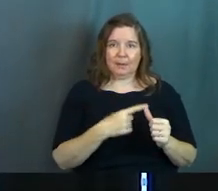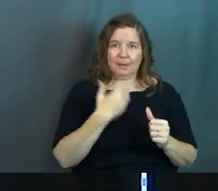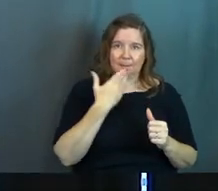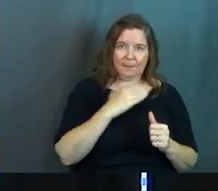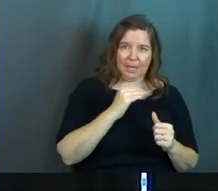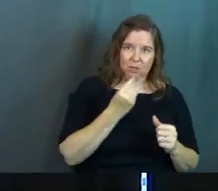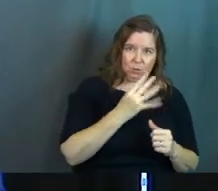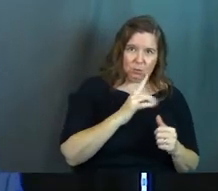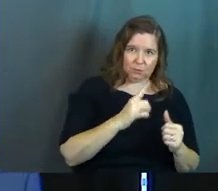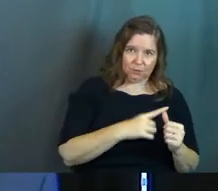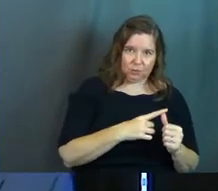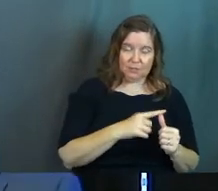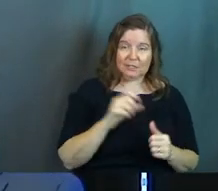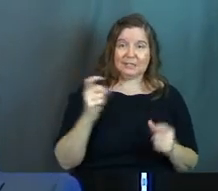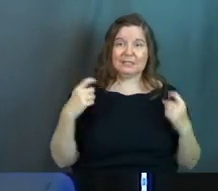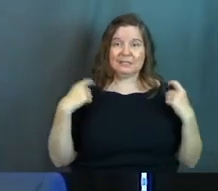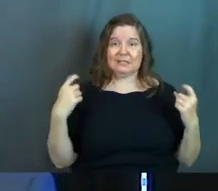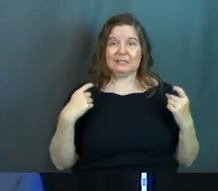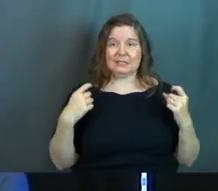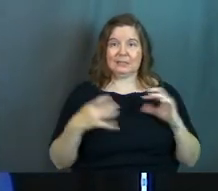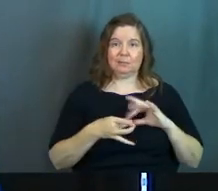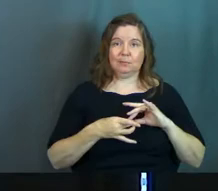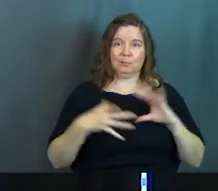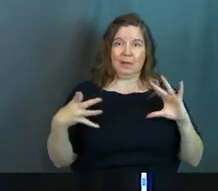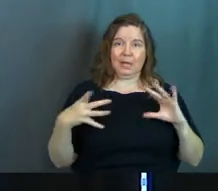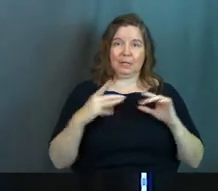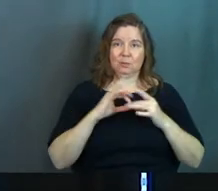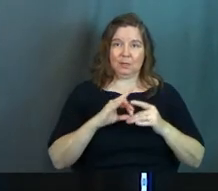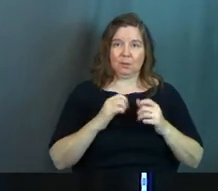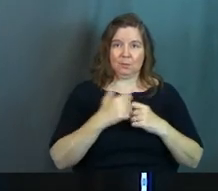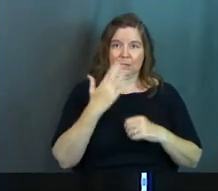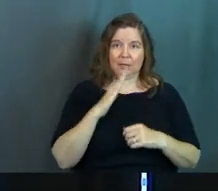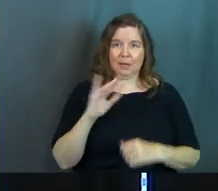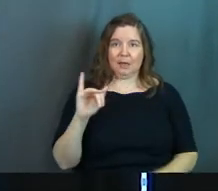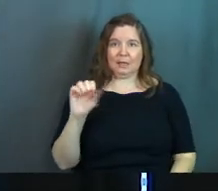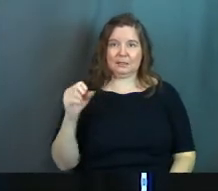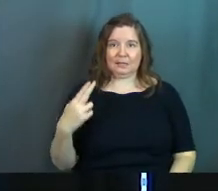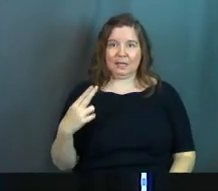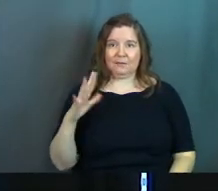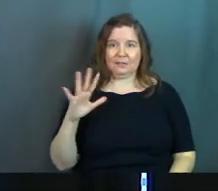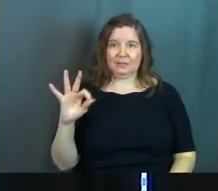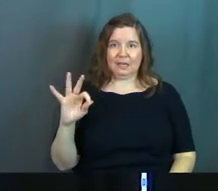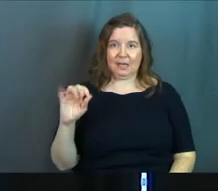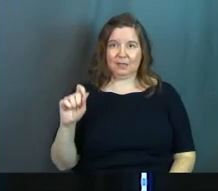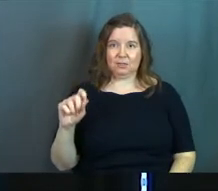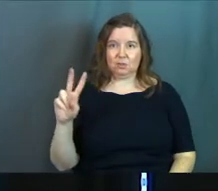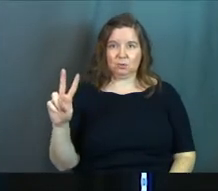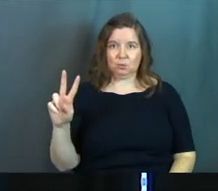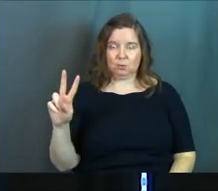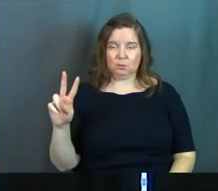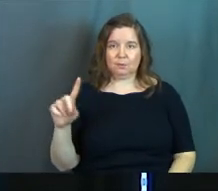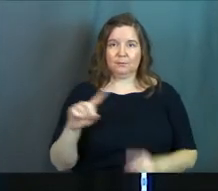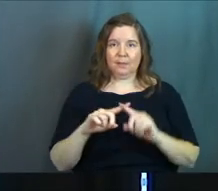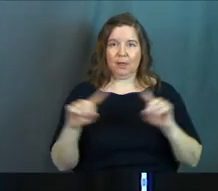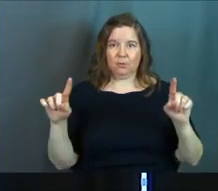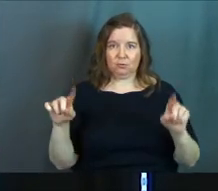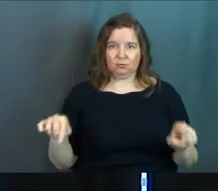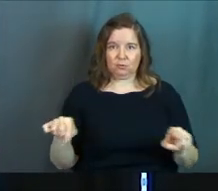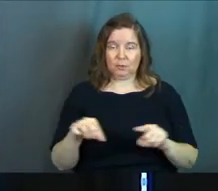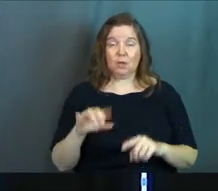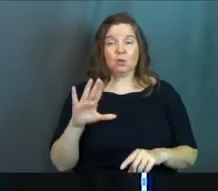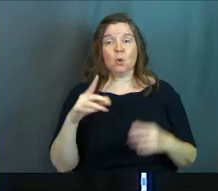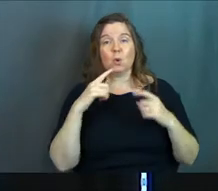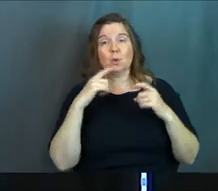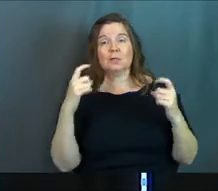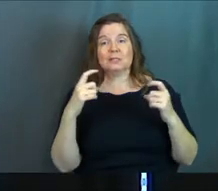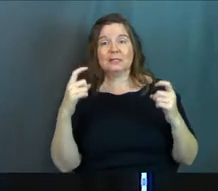news for the good news. First, sin breaks our relationship with God. This is Isaiah 59 2, right on your screens. It is your